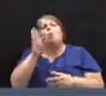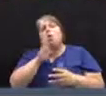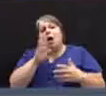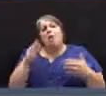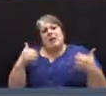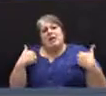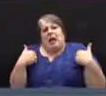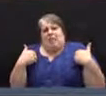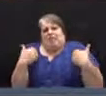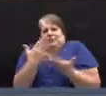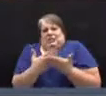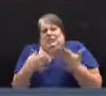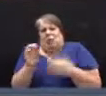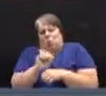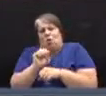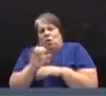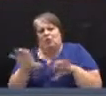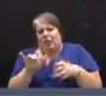done this year.